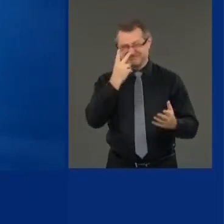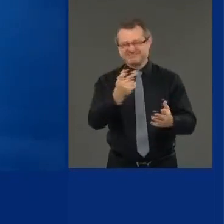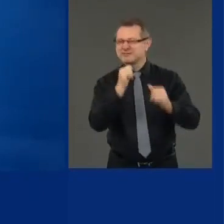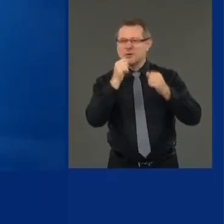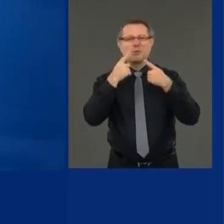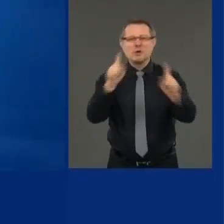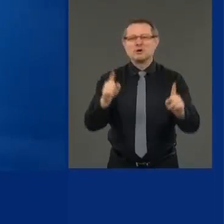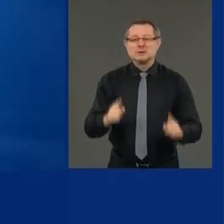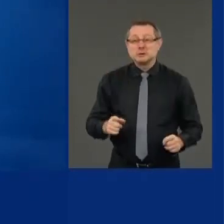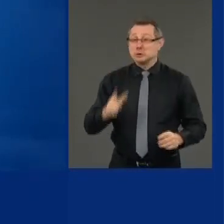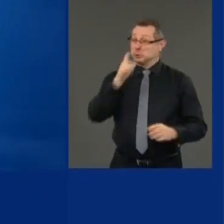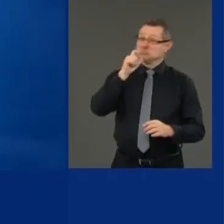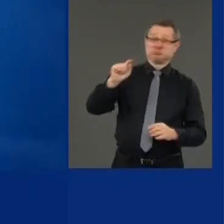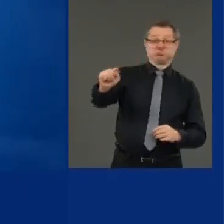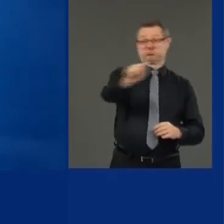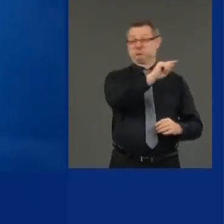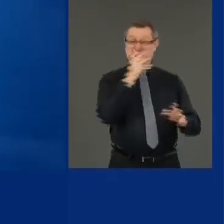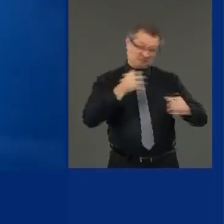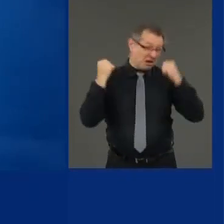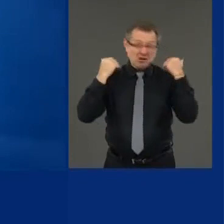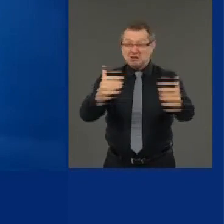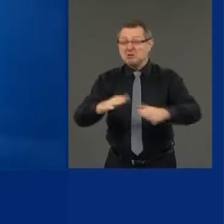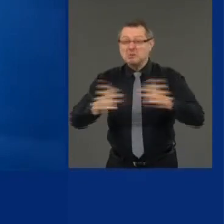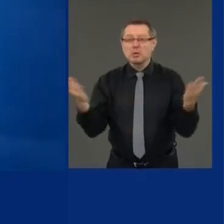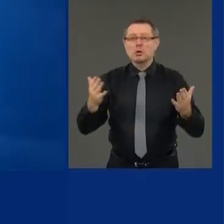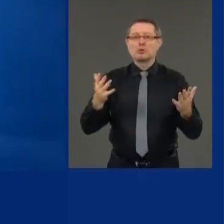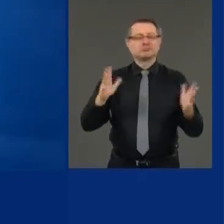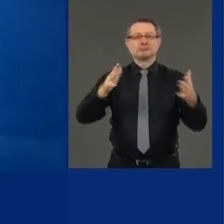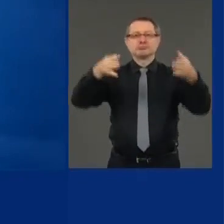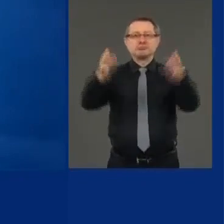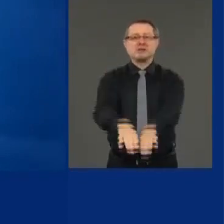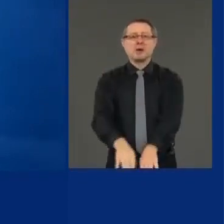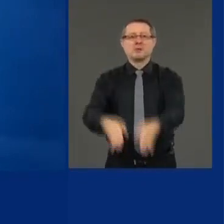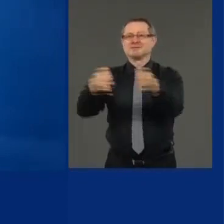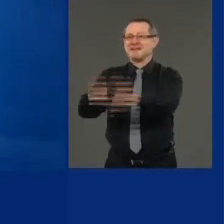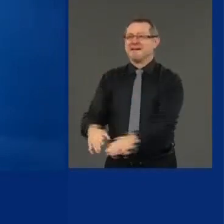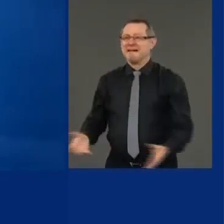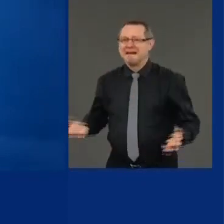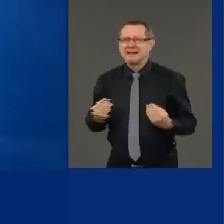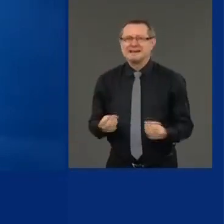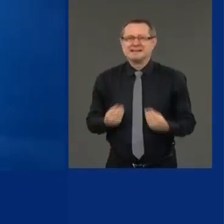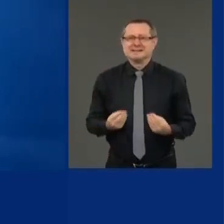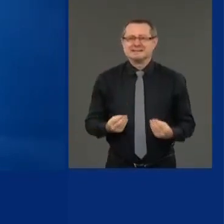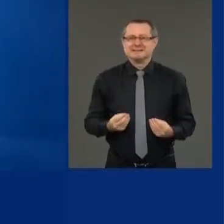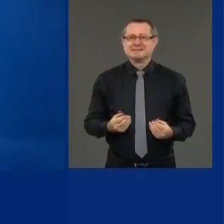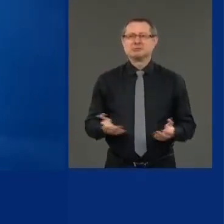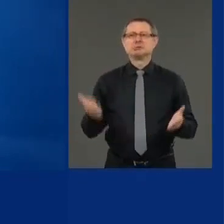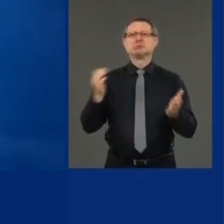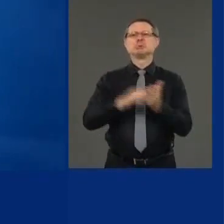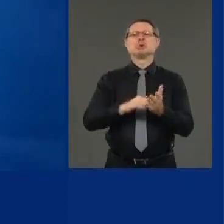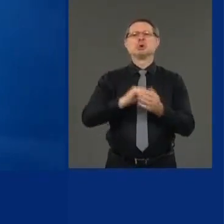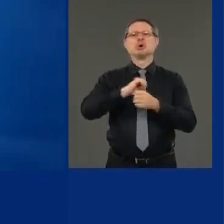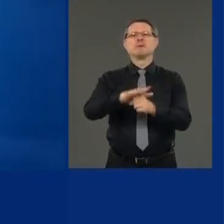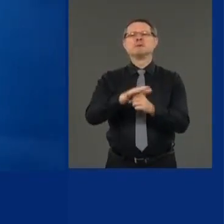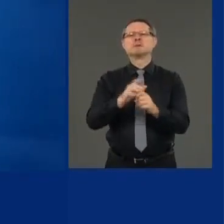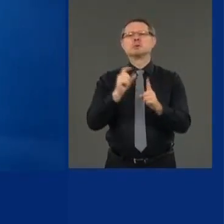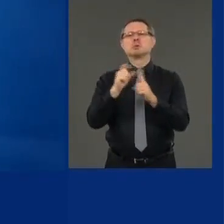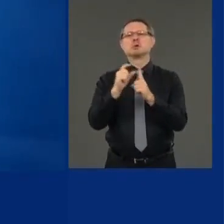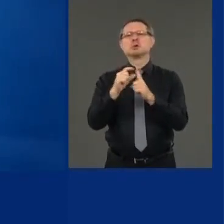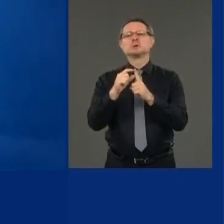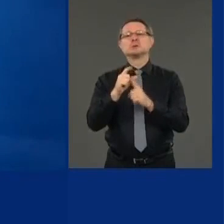are now reclosing. That's another new COVID word, by the way. I don't think there is any such word as reclosing.